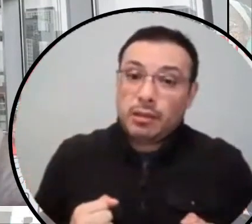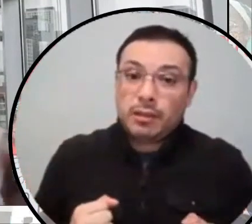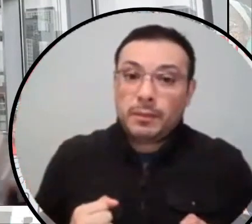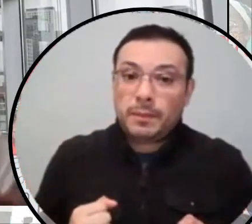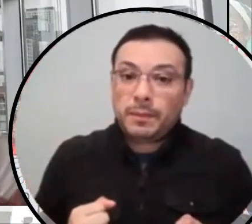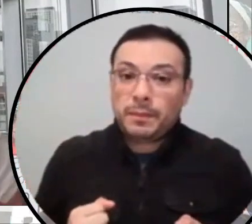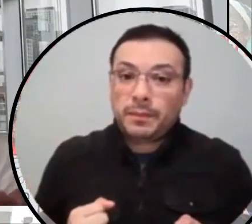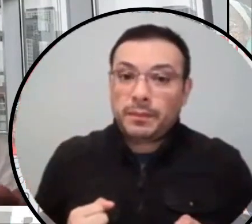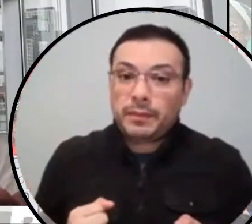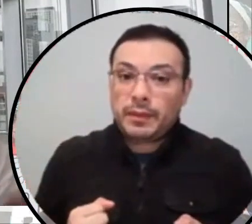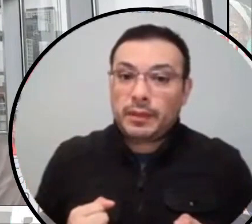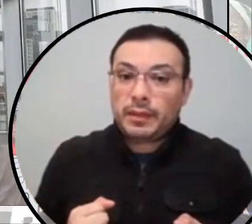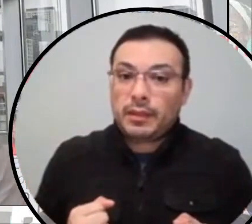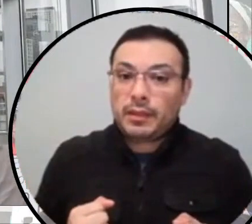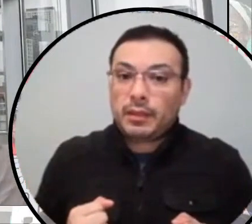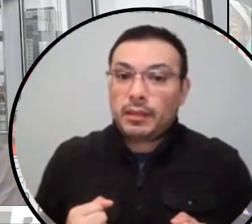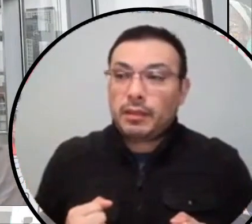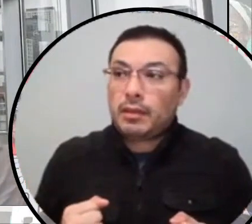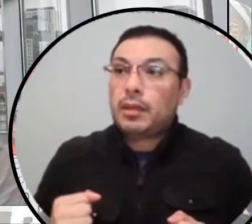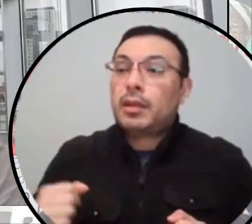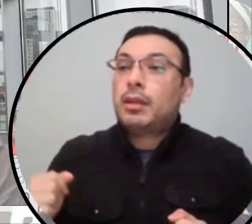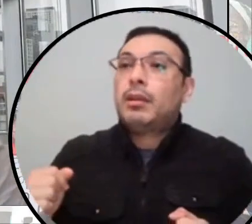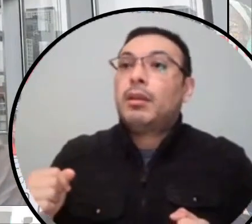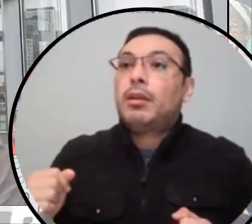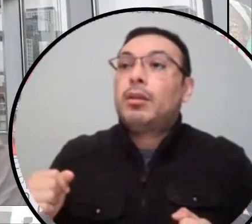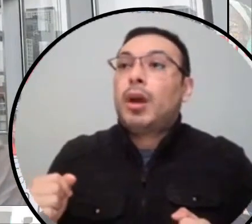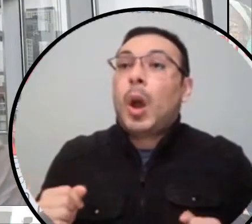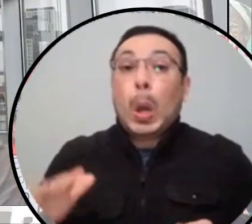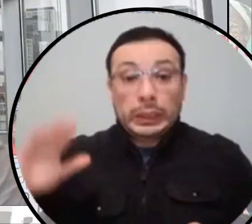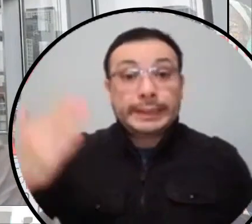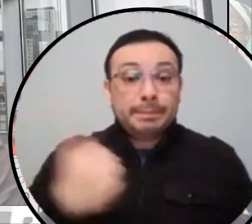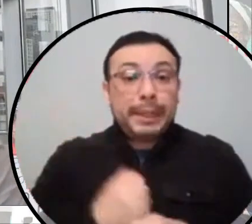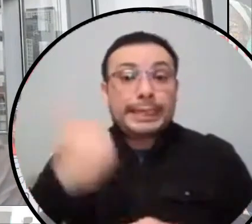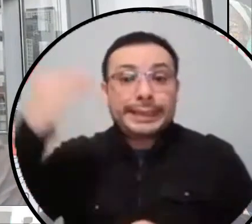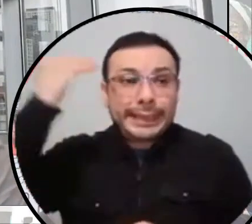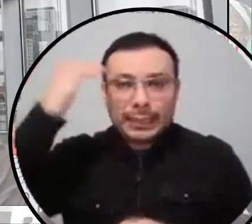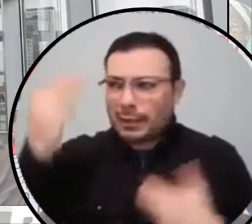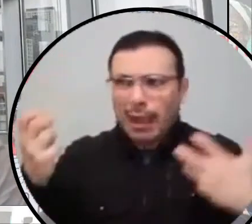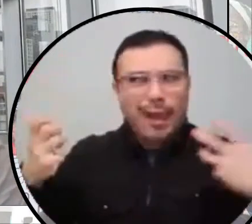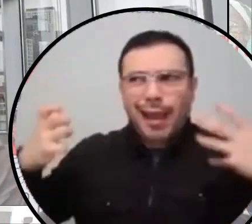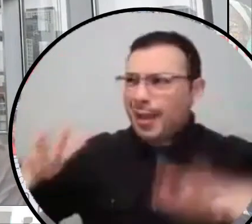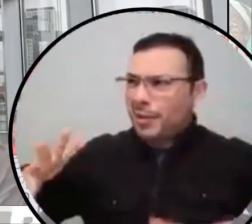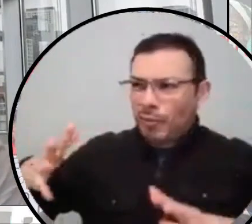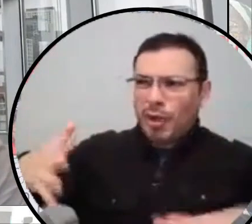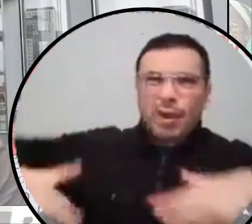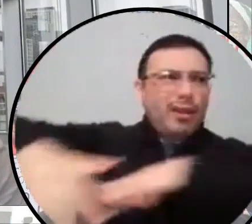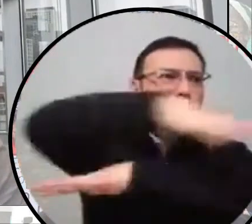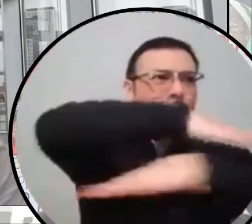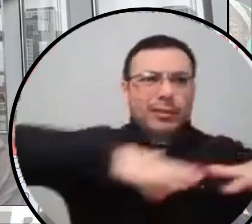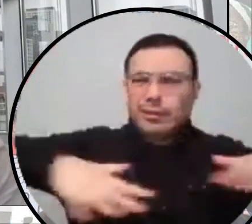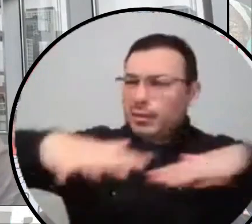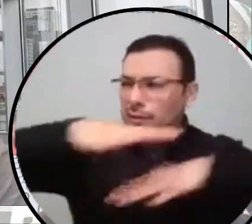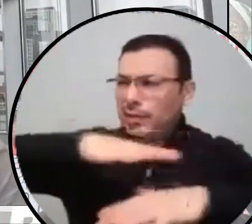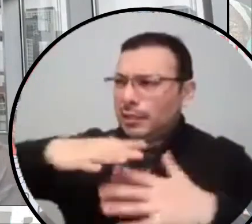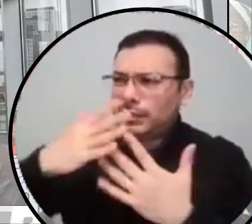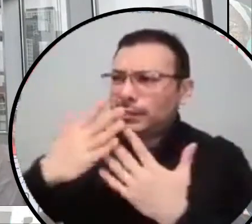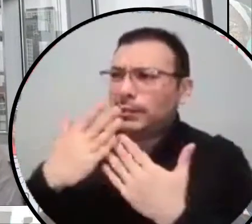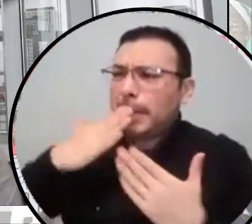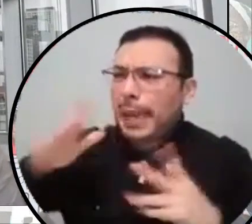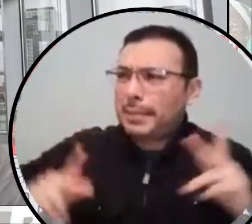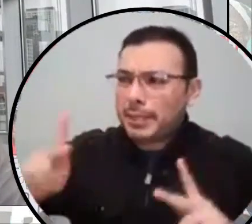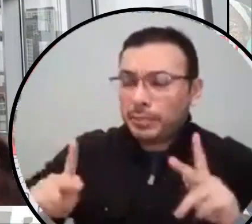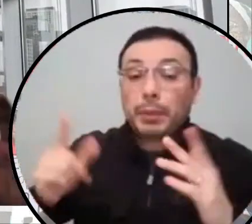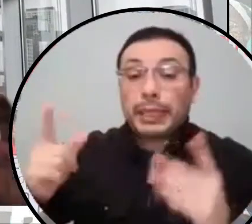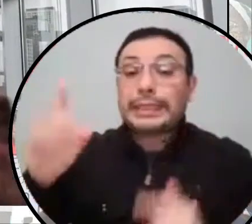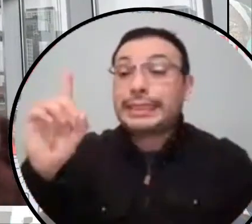and on the, on the surface, it's, it's, it's a great argument. But, uh, if, if the OCCS does what it's supposed to do,